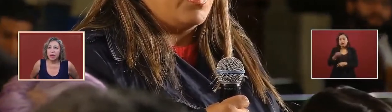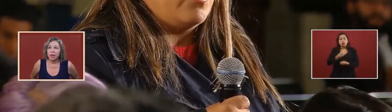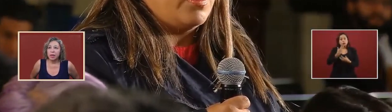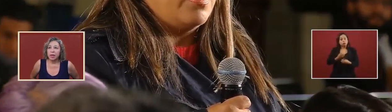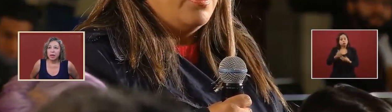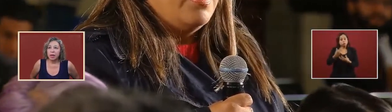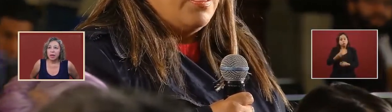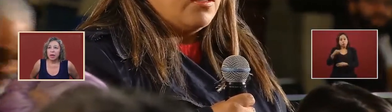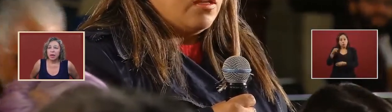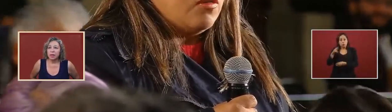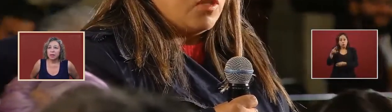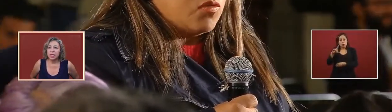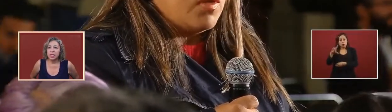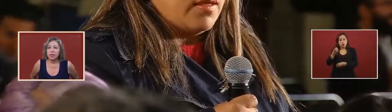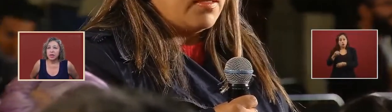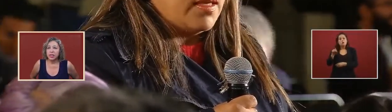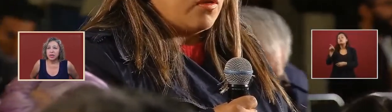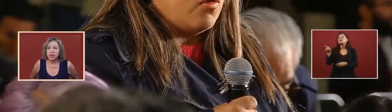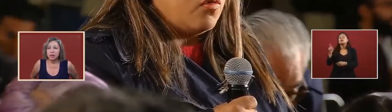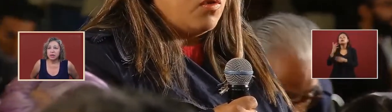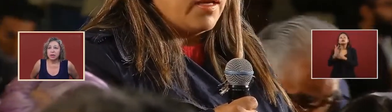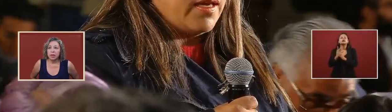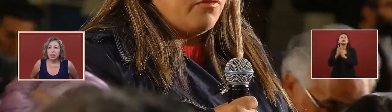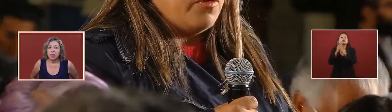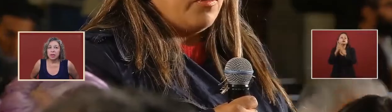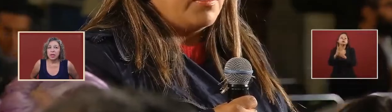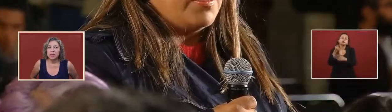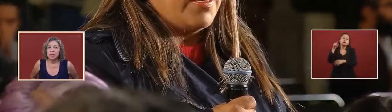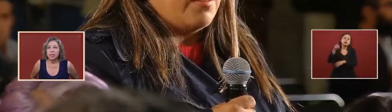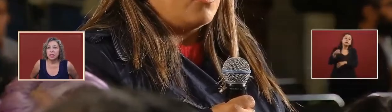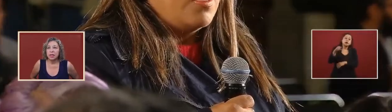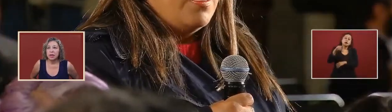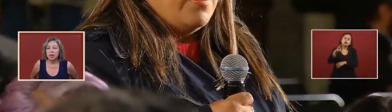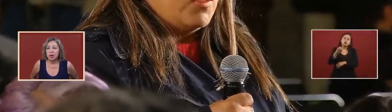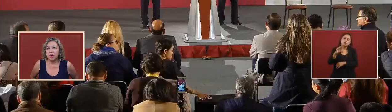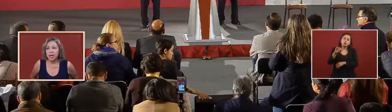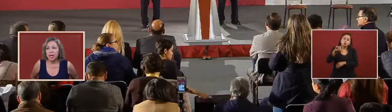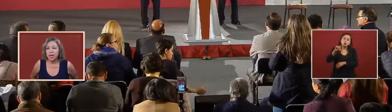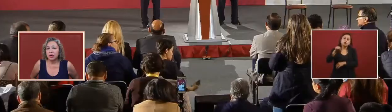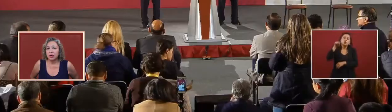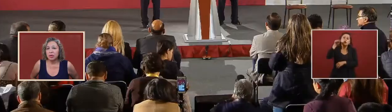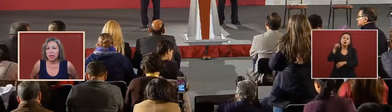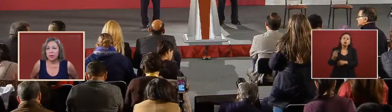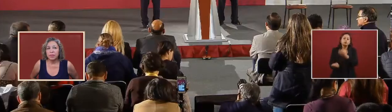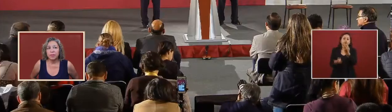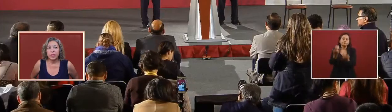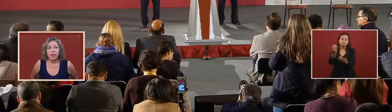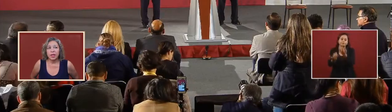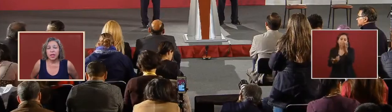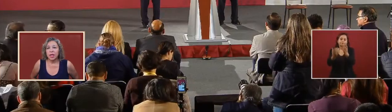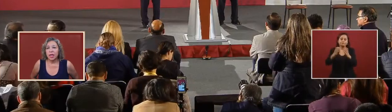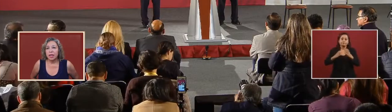declaration he says that they were in kokula